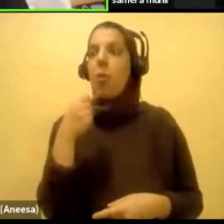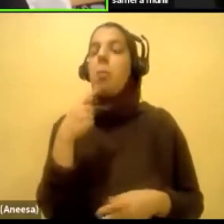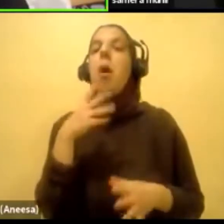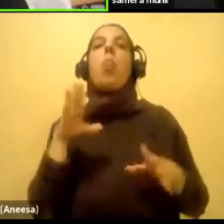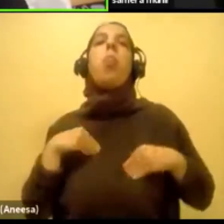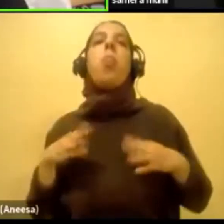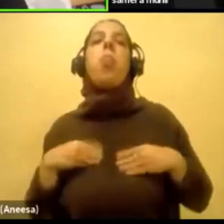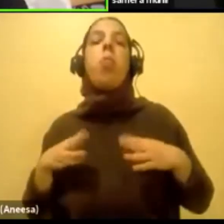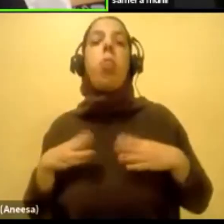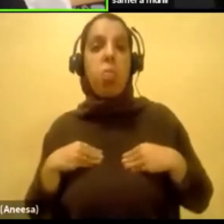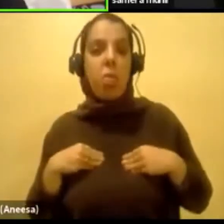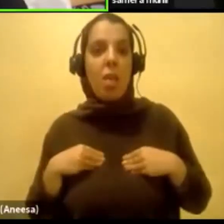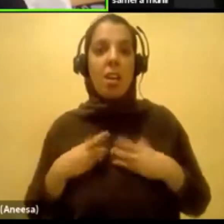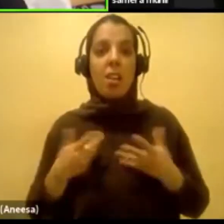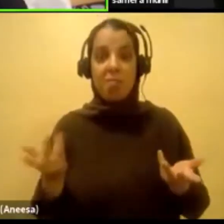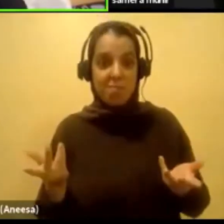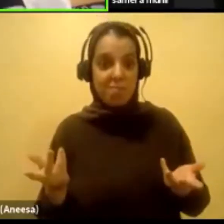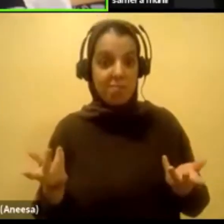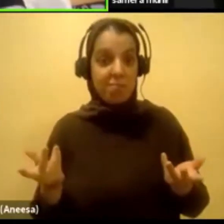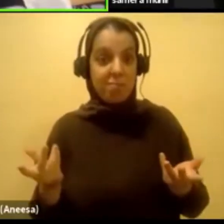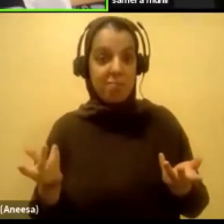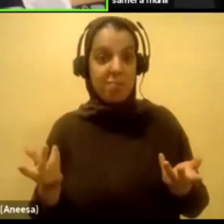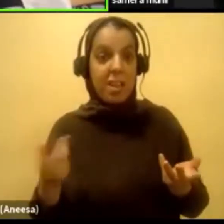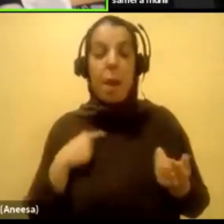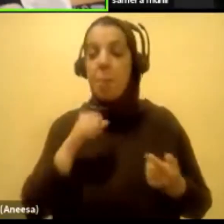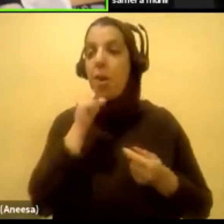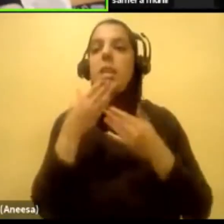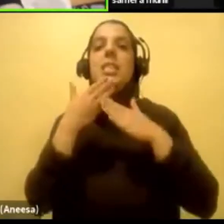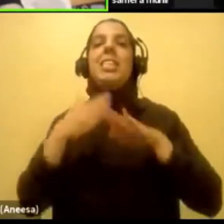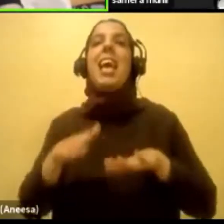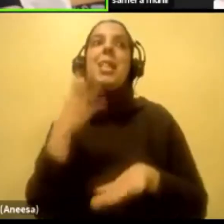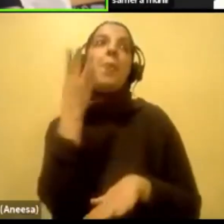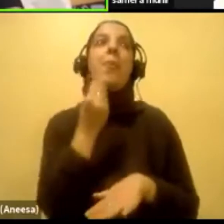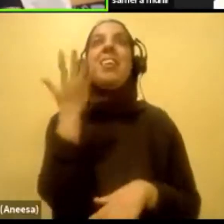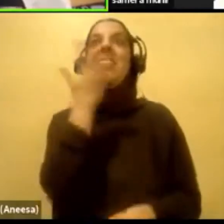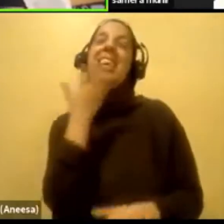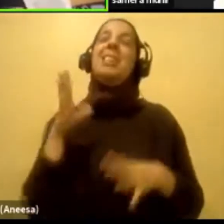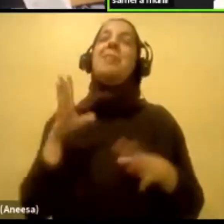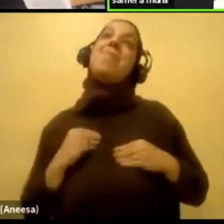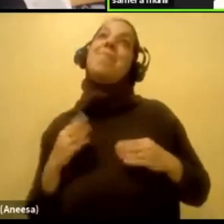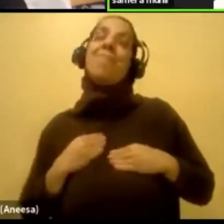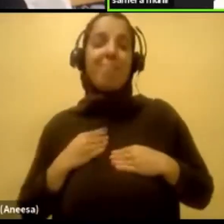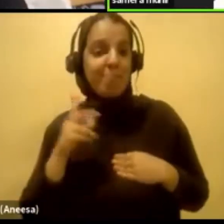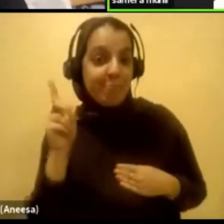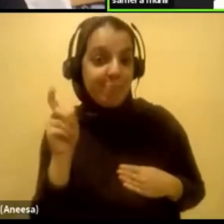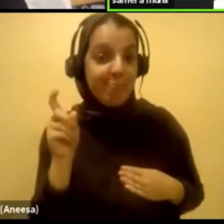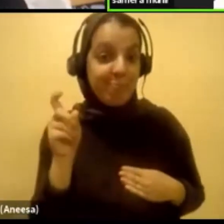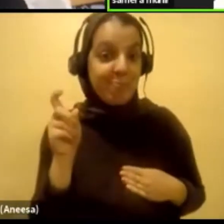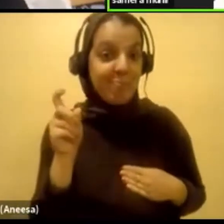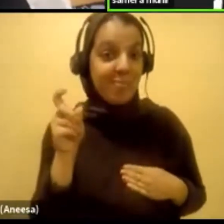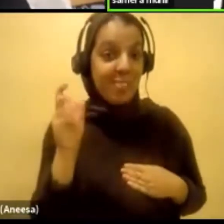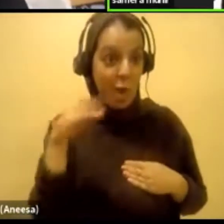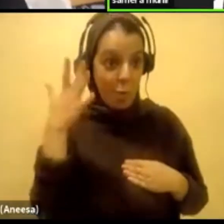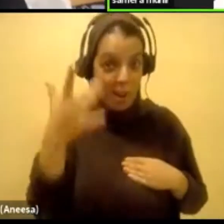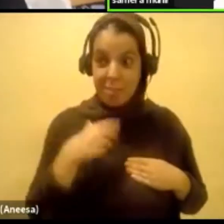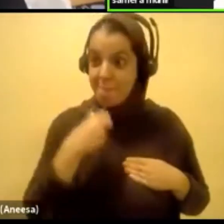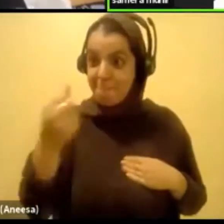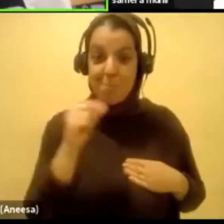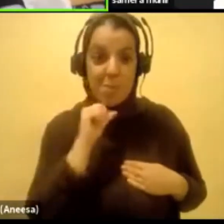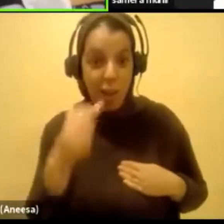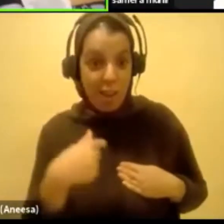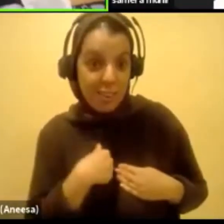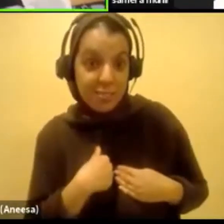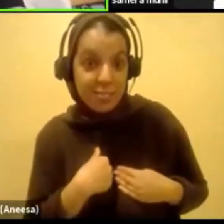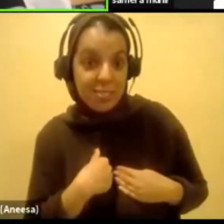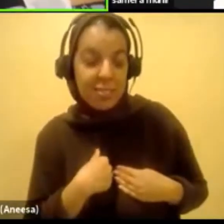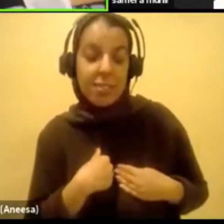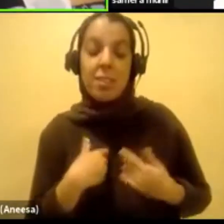I'm not complacent? I'm not a silent, you know, pretty face? Like, what is it? And that like, it struck me too, because